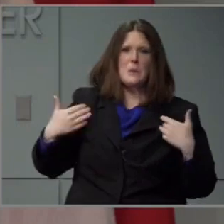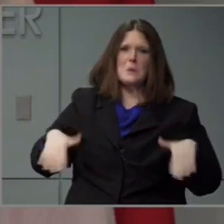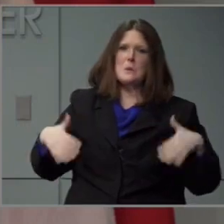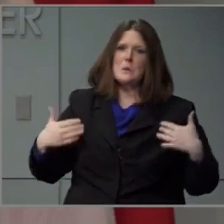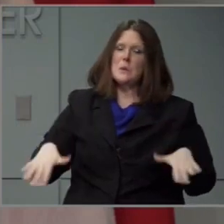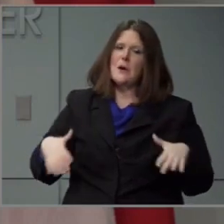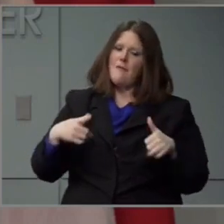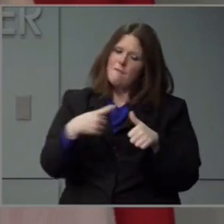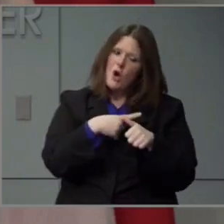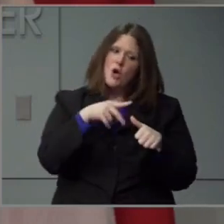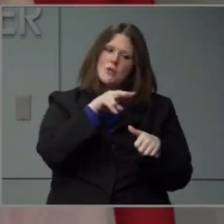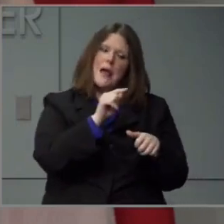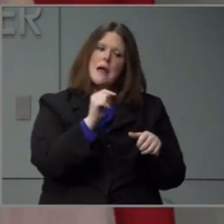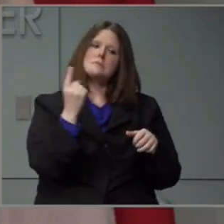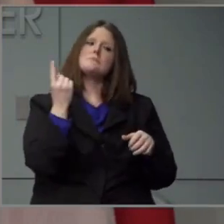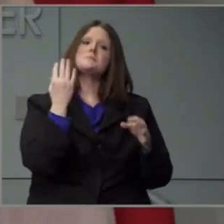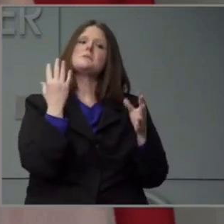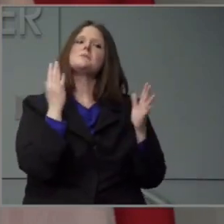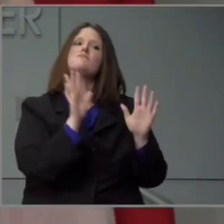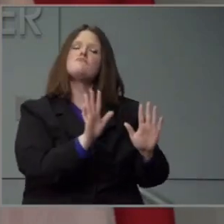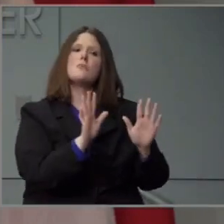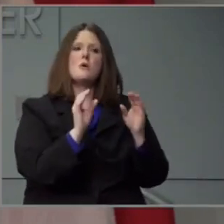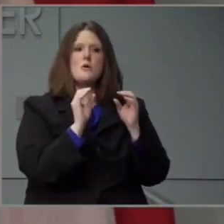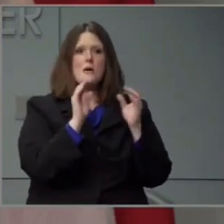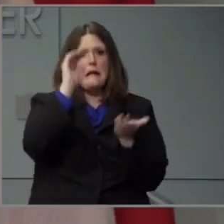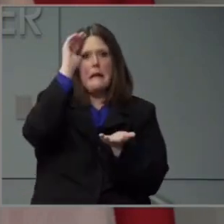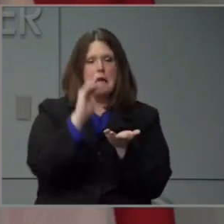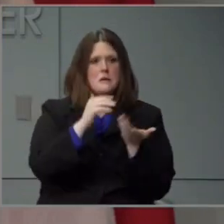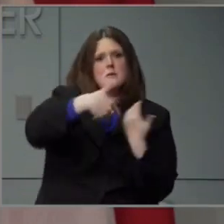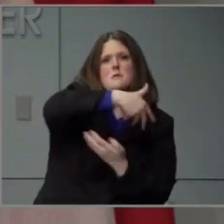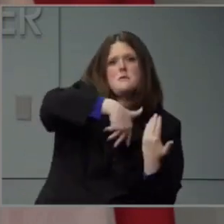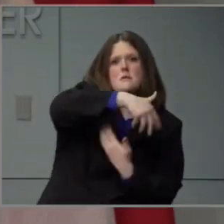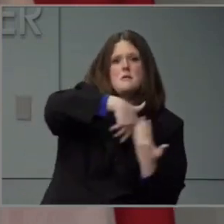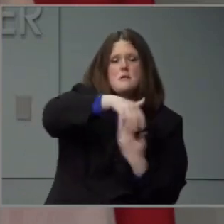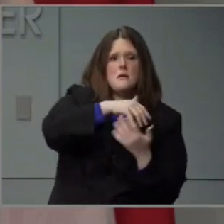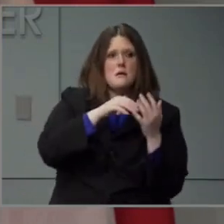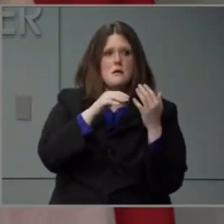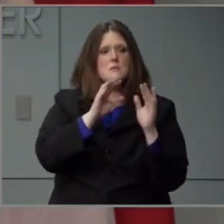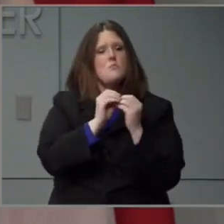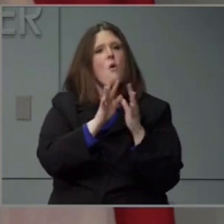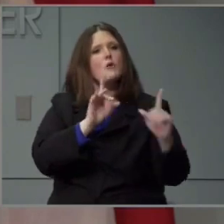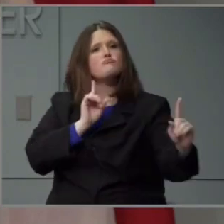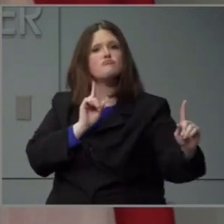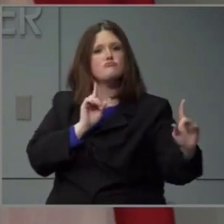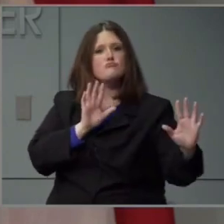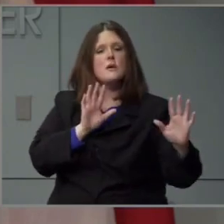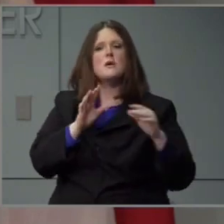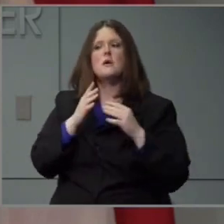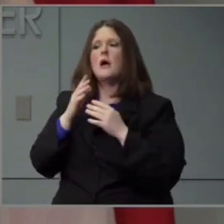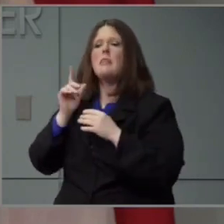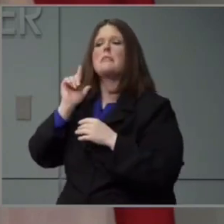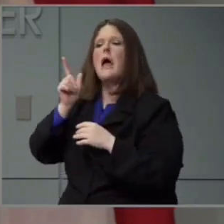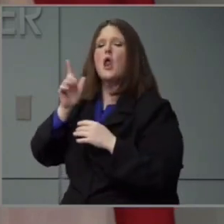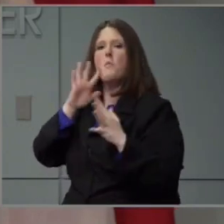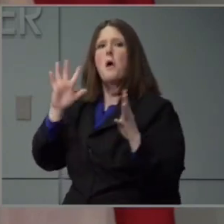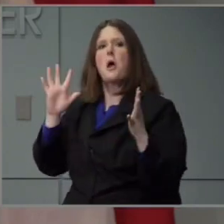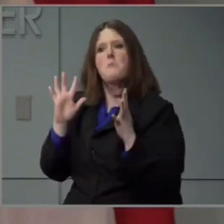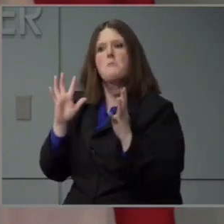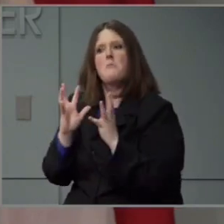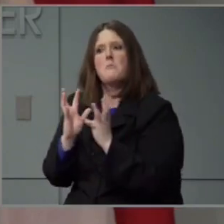some of the lower risk activities and then we would move forward to some of these higher risk activities it was hard to say oh go forward with a